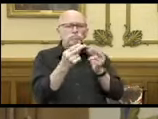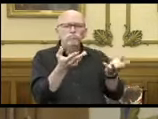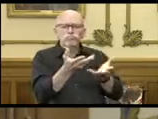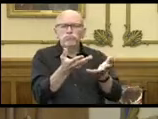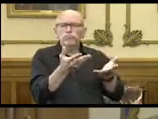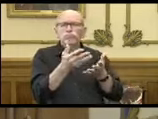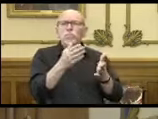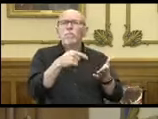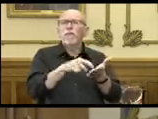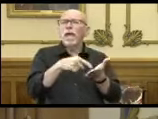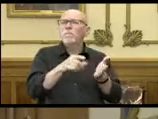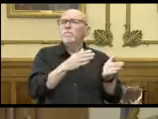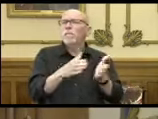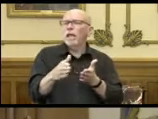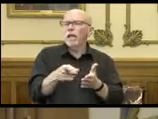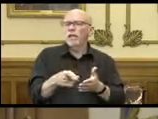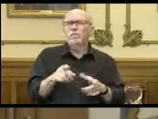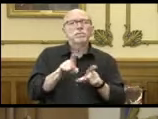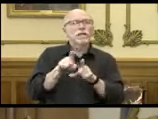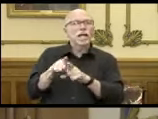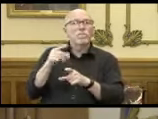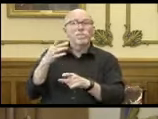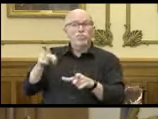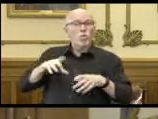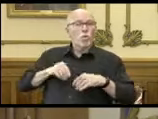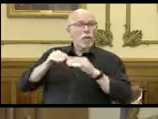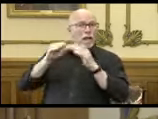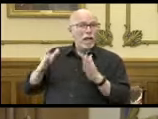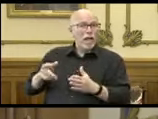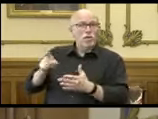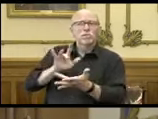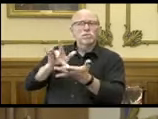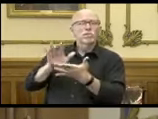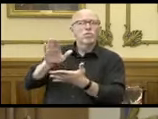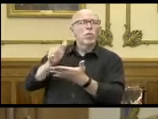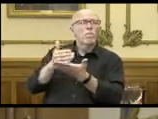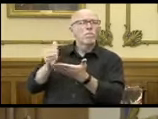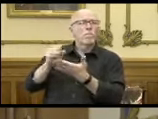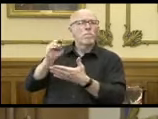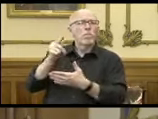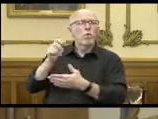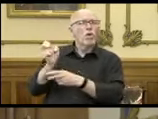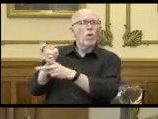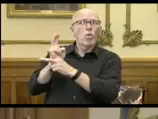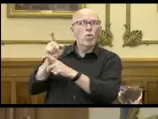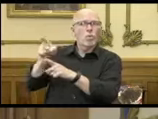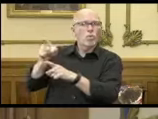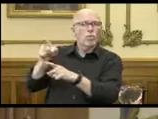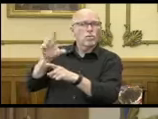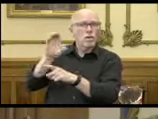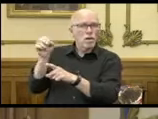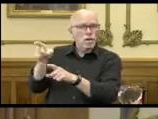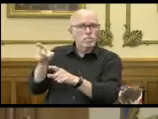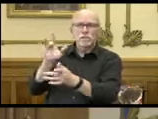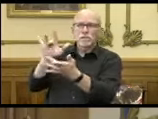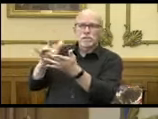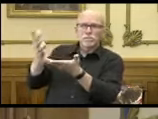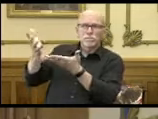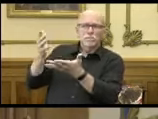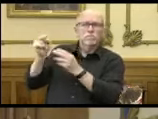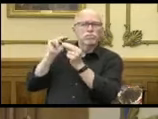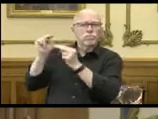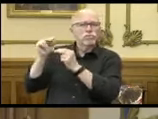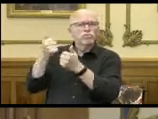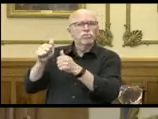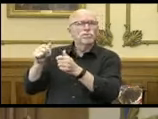plan. That goes with home ownership as well. Reach out to your mortgage loan service provider and try to